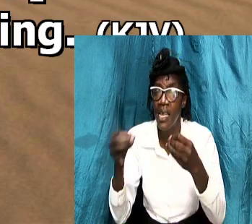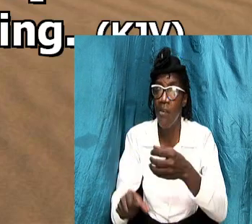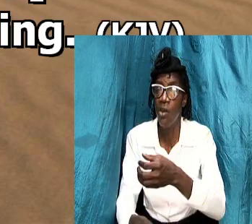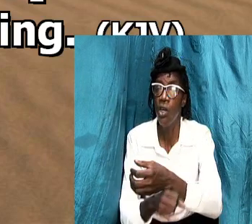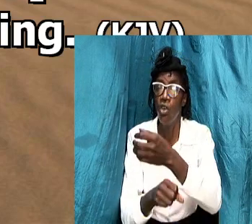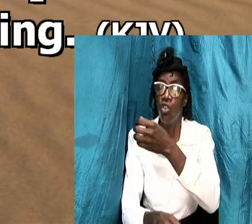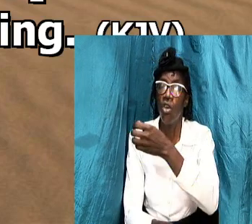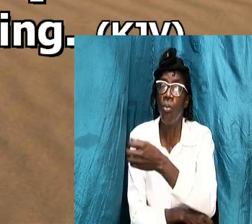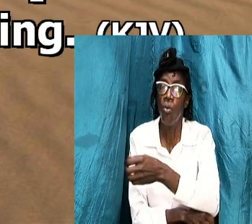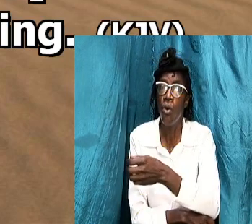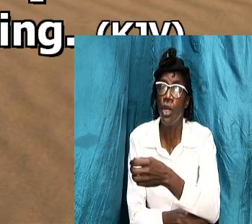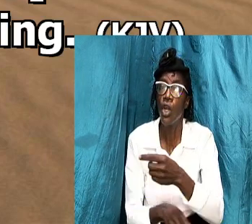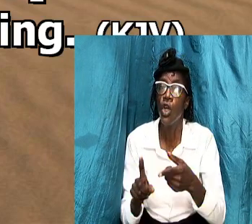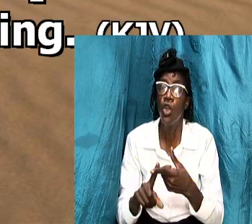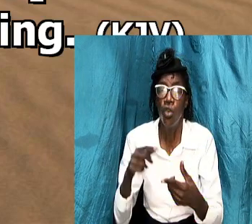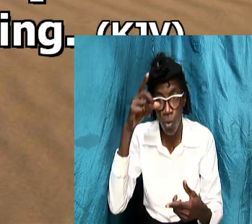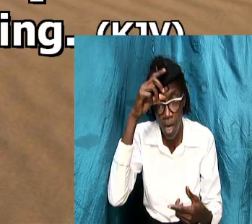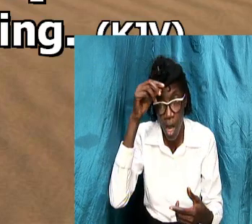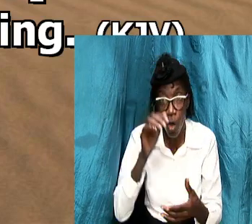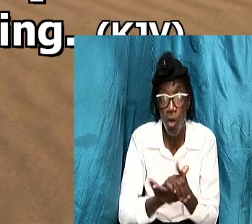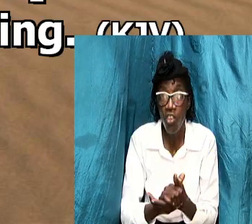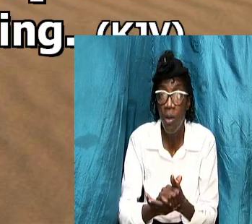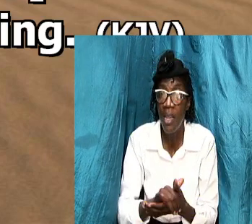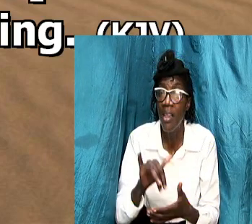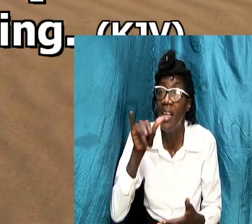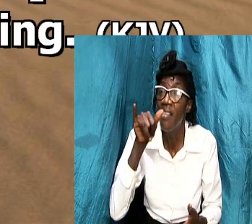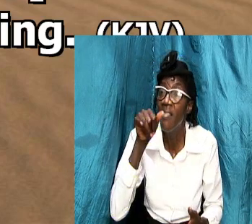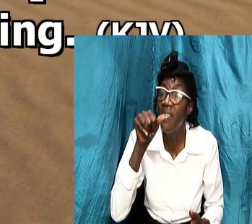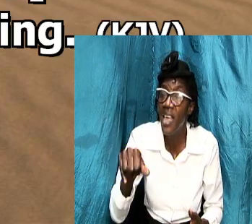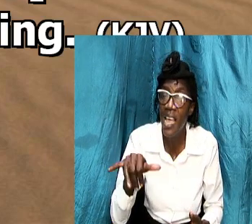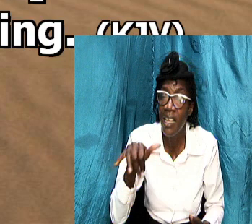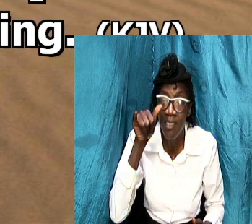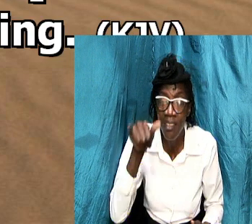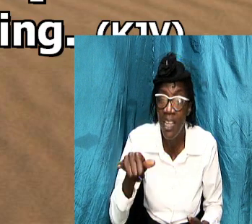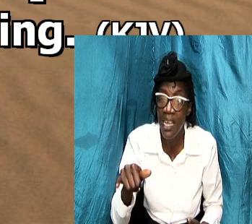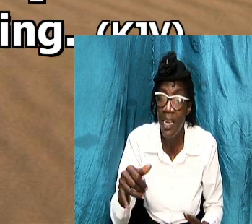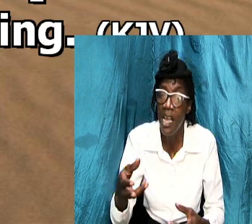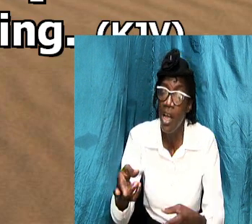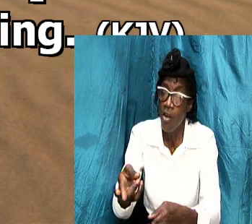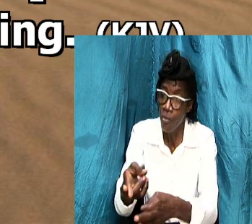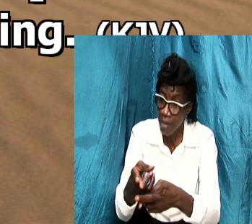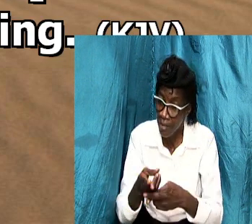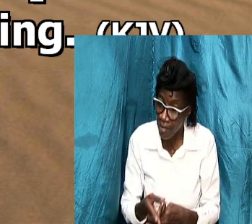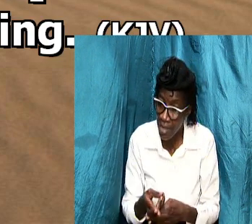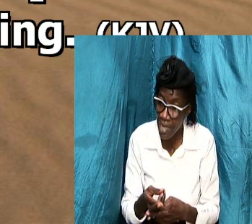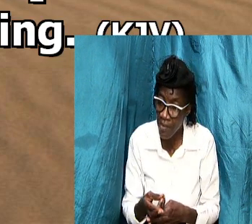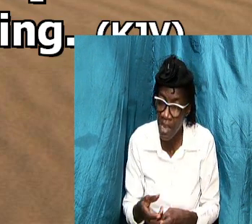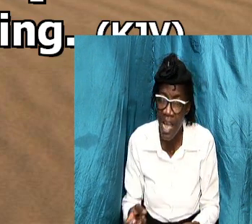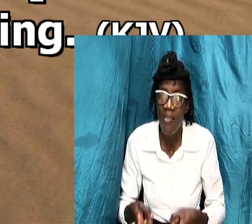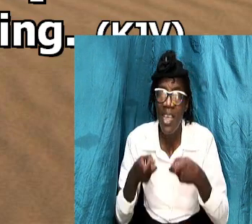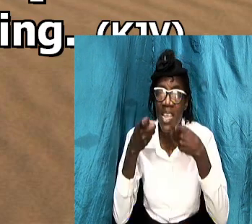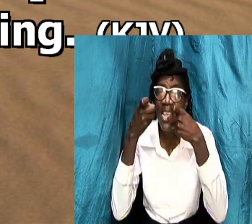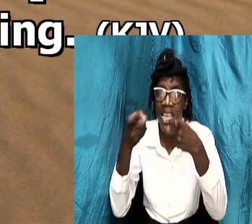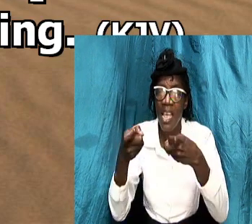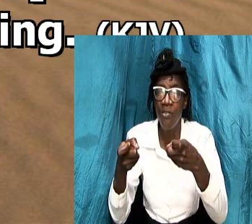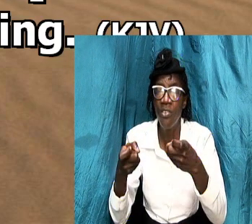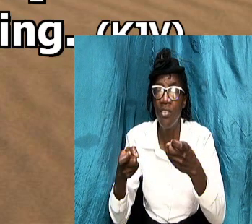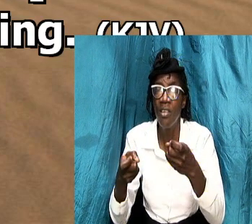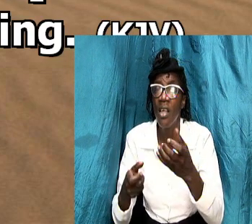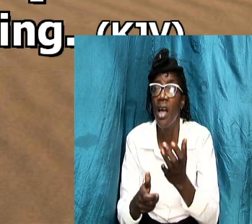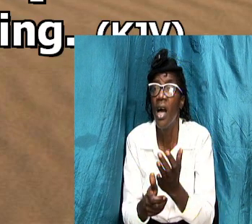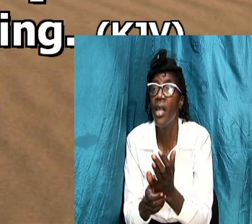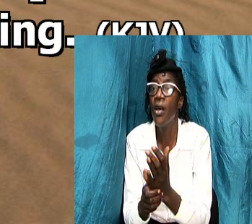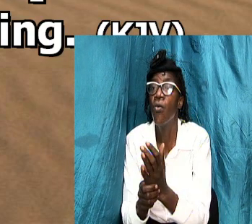themselves still move to achieve and to attain their gifts and their goals and and and